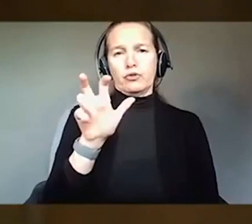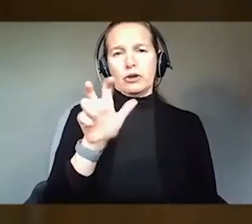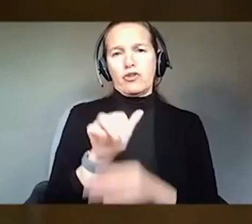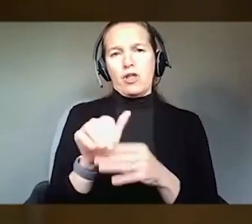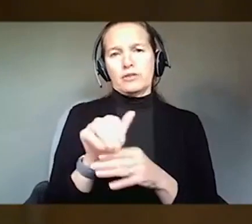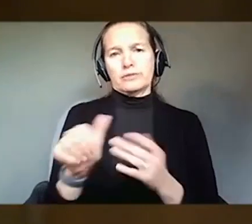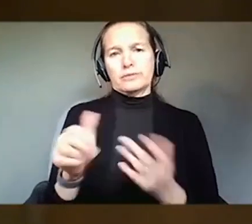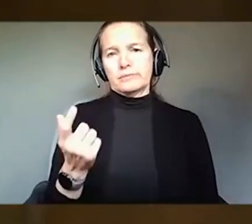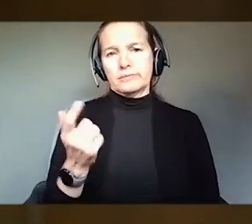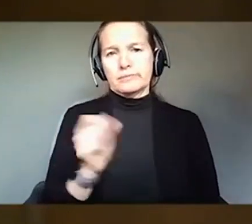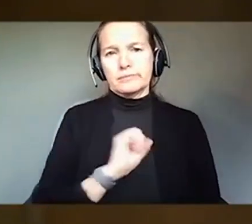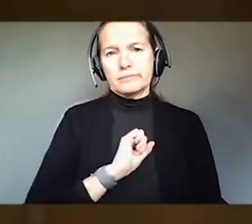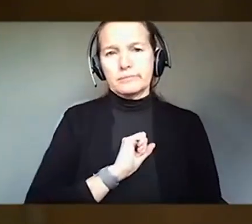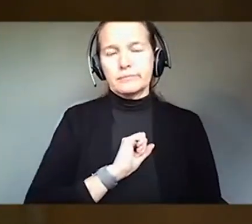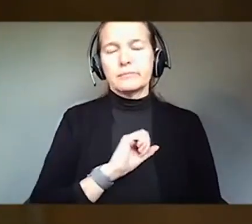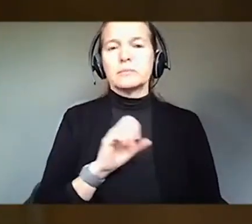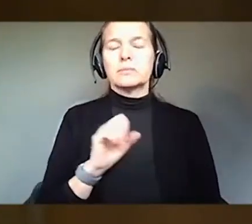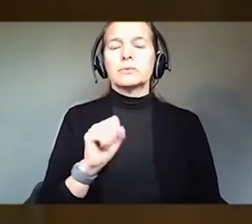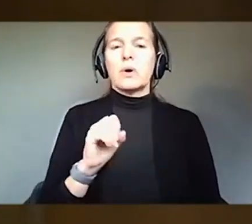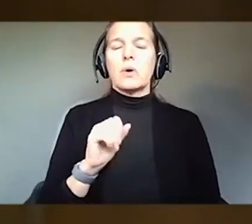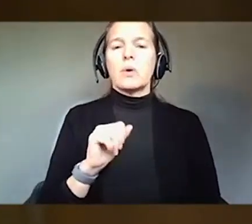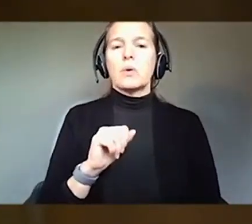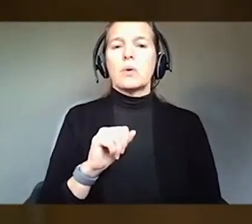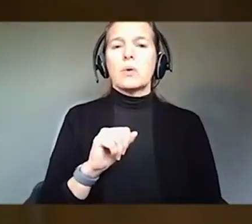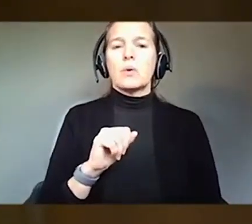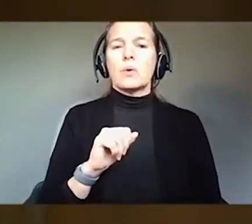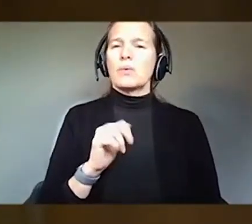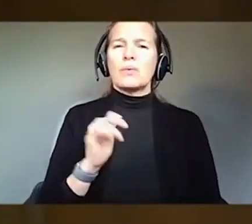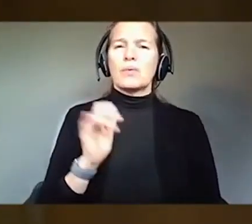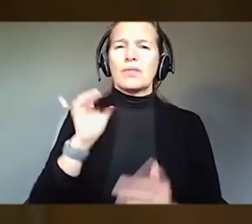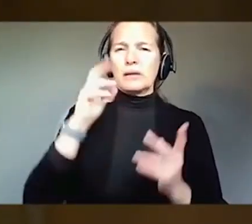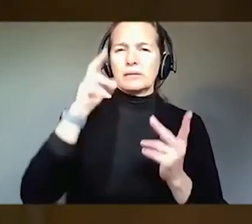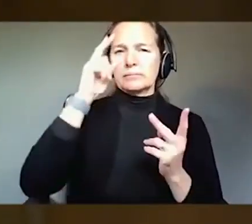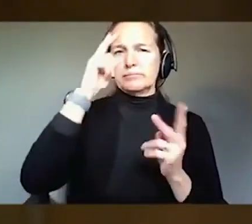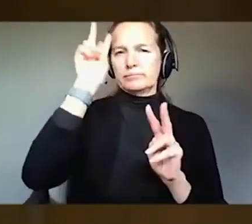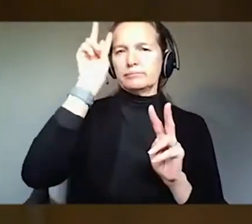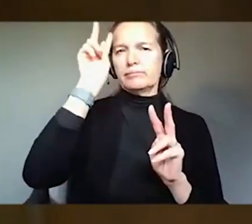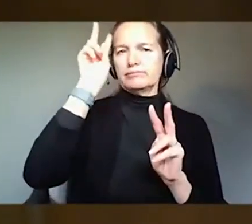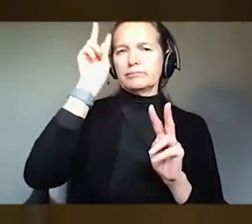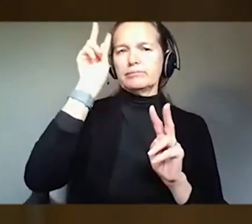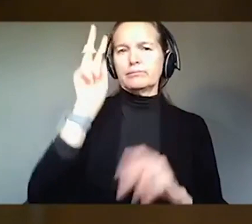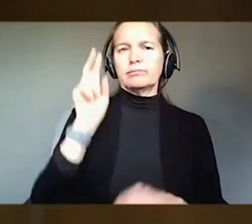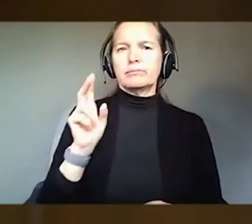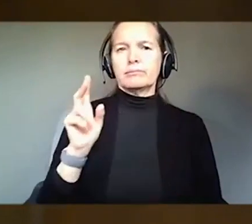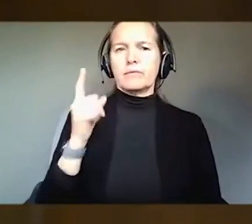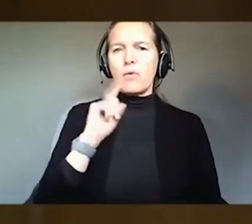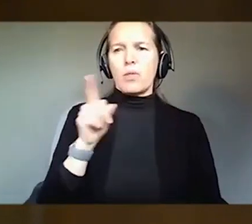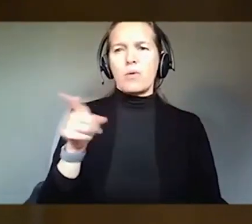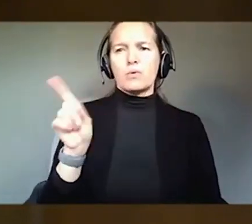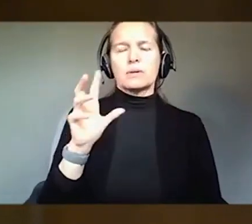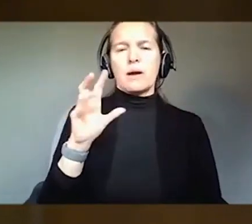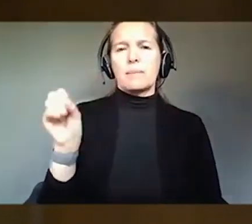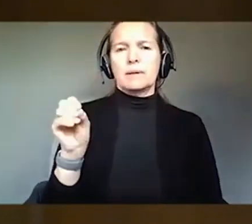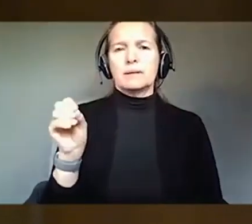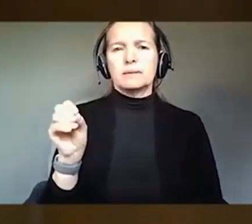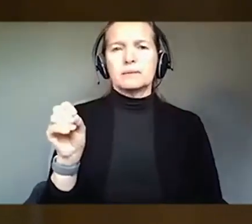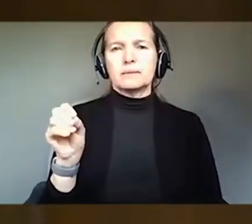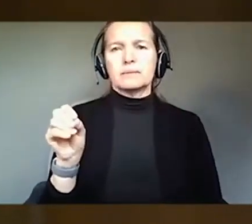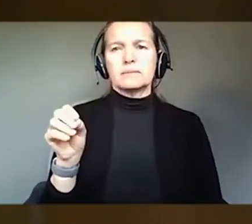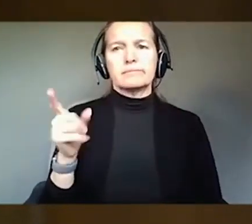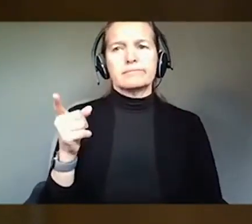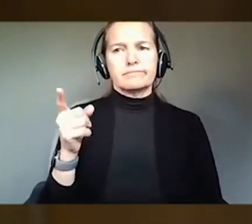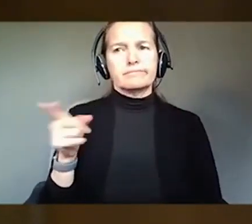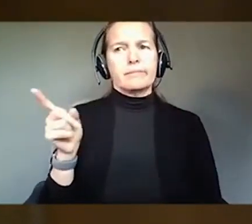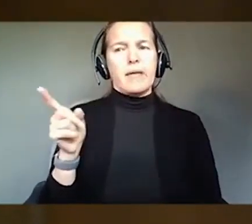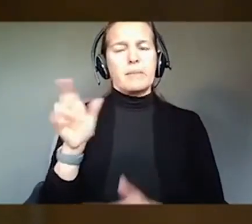a miseducation of employers that they believe